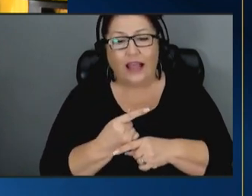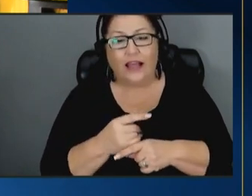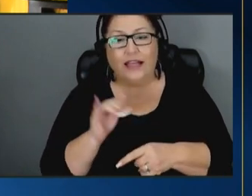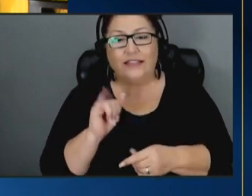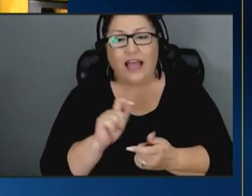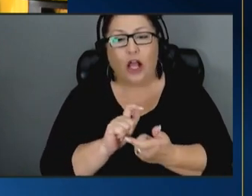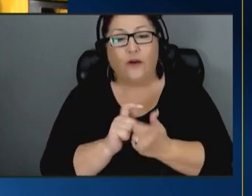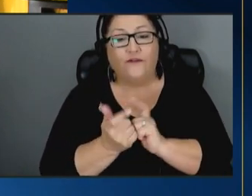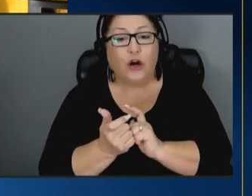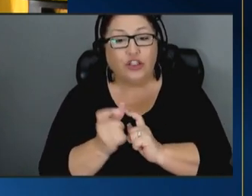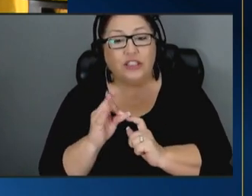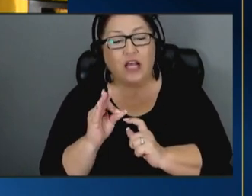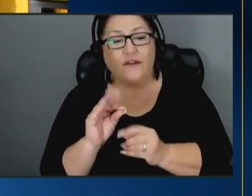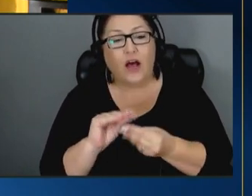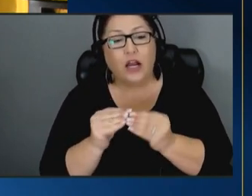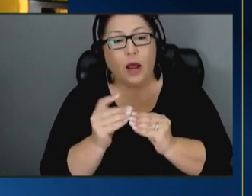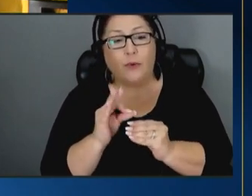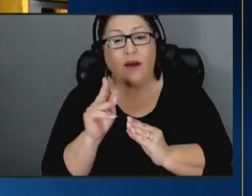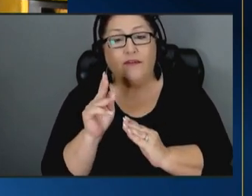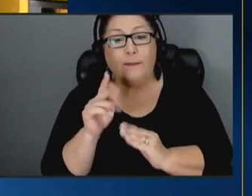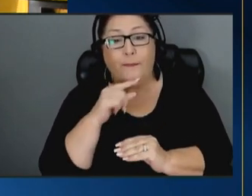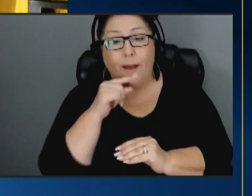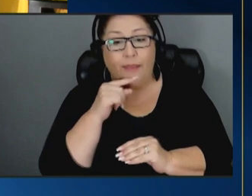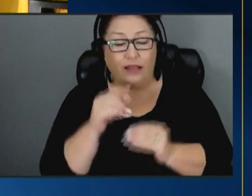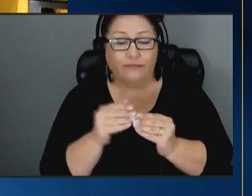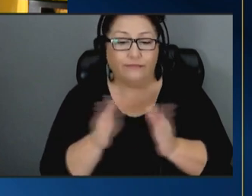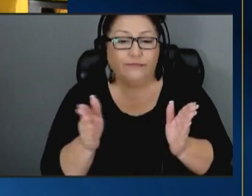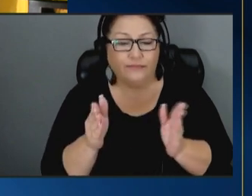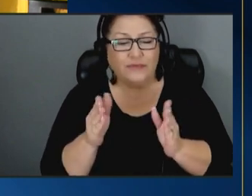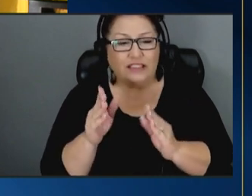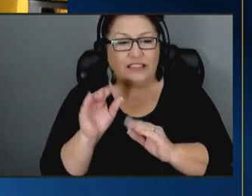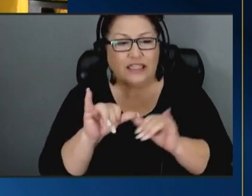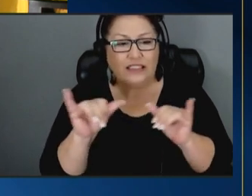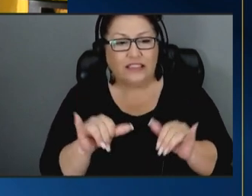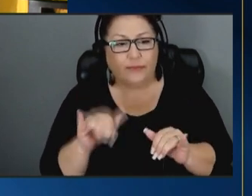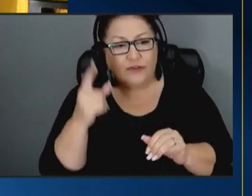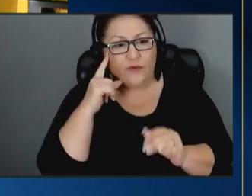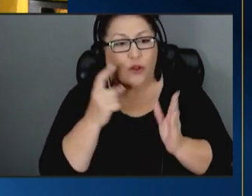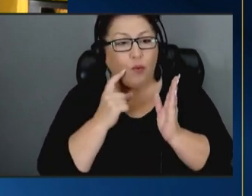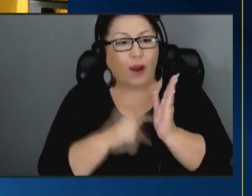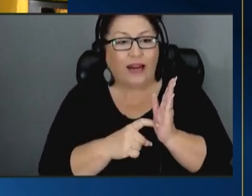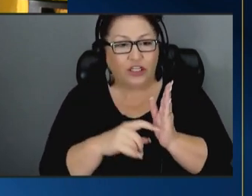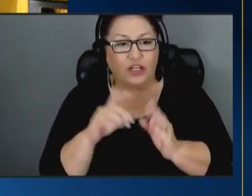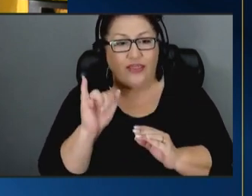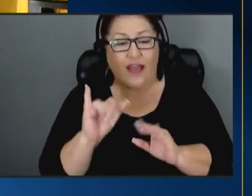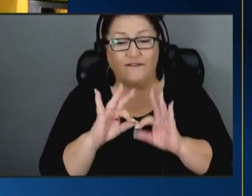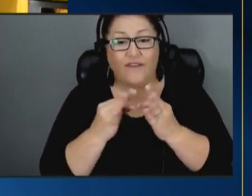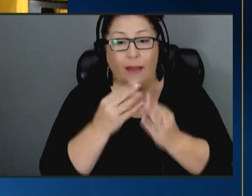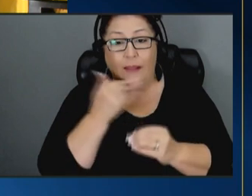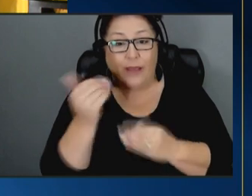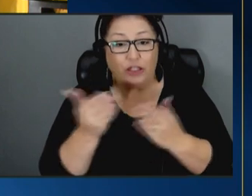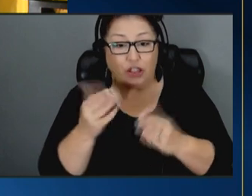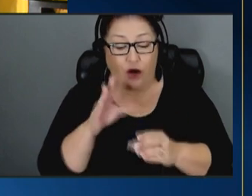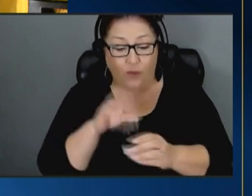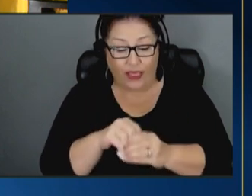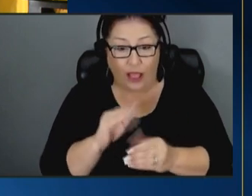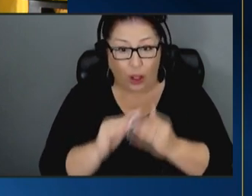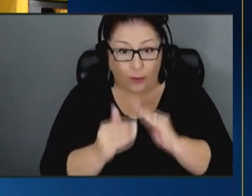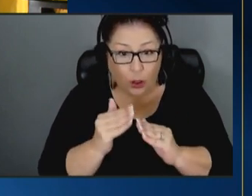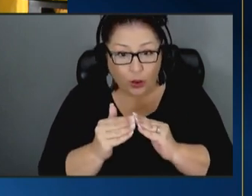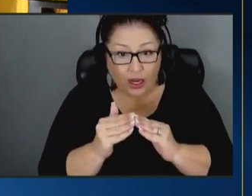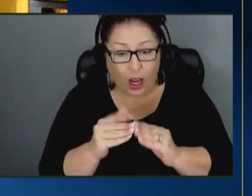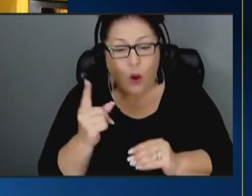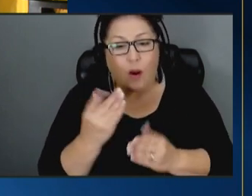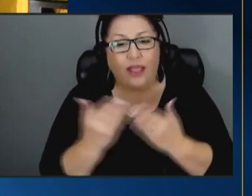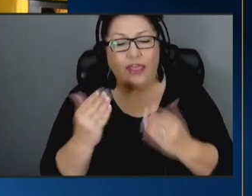of a number of public systems towards the recognition that families are best served in communities and so one of the things that i